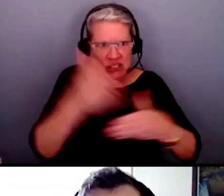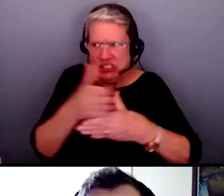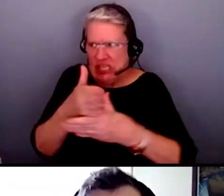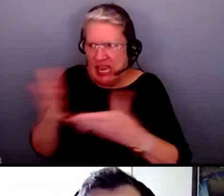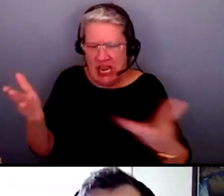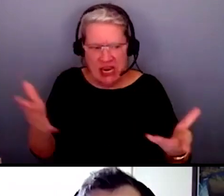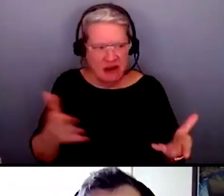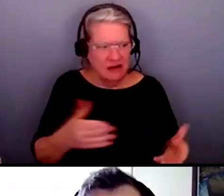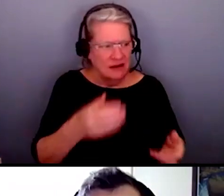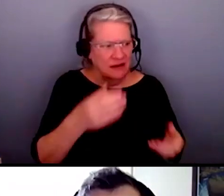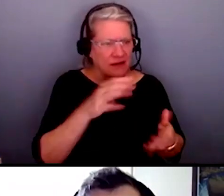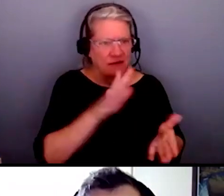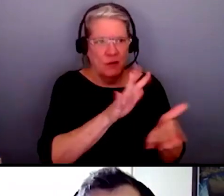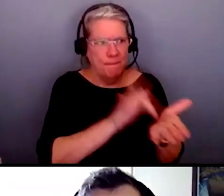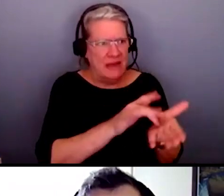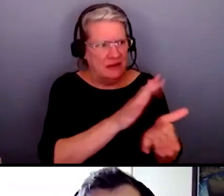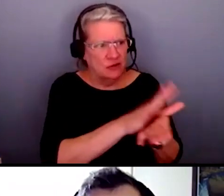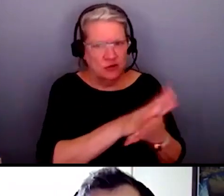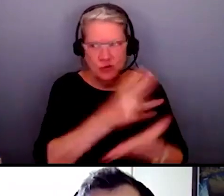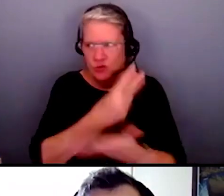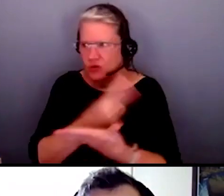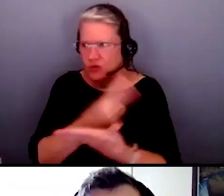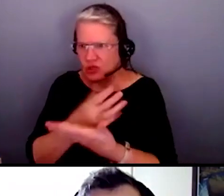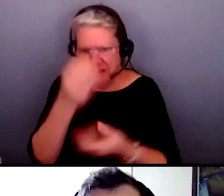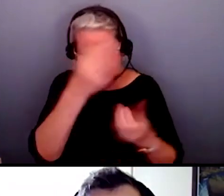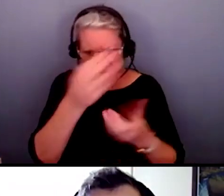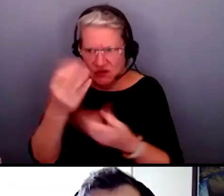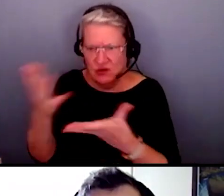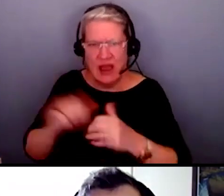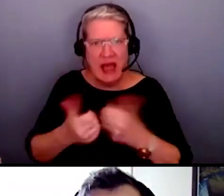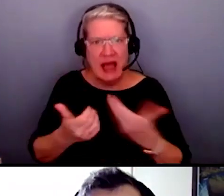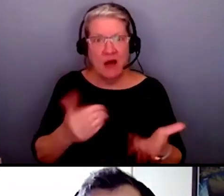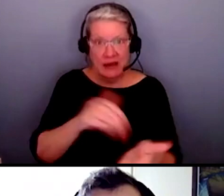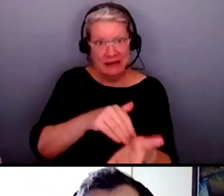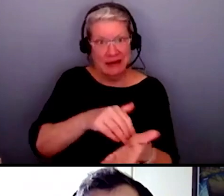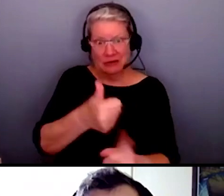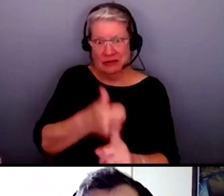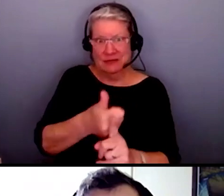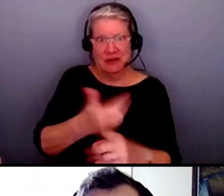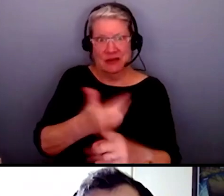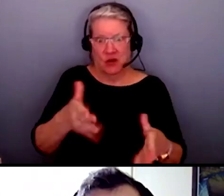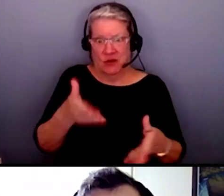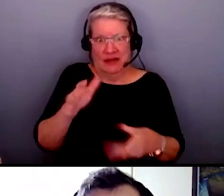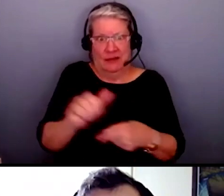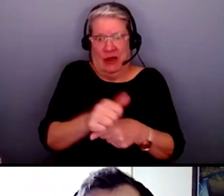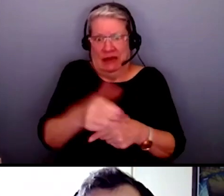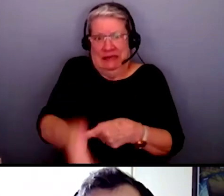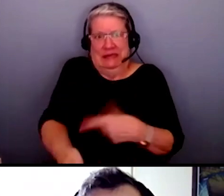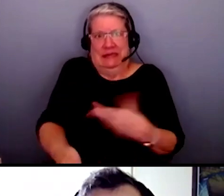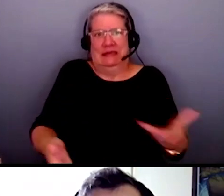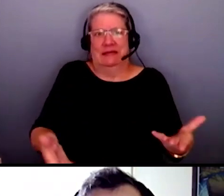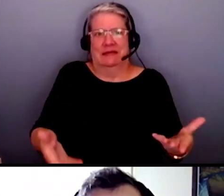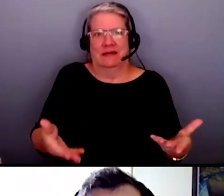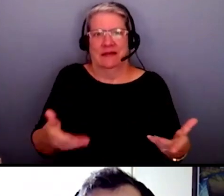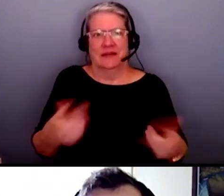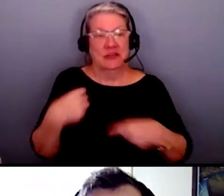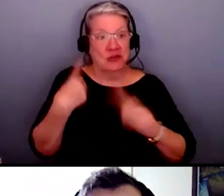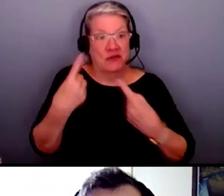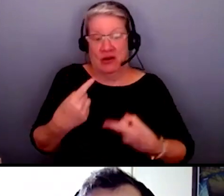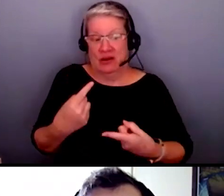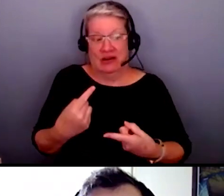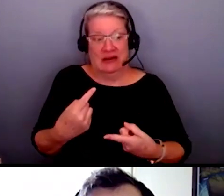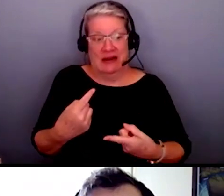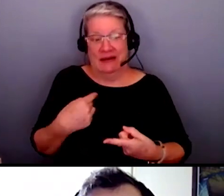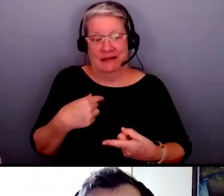school and and graduate school and even for practicing physicians um i'm i don't think it's so far since i graduated and